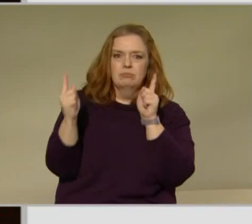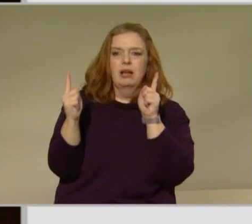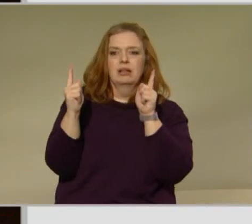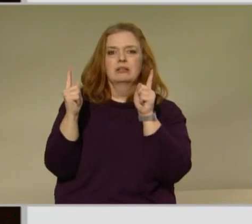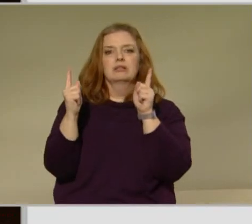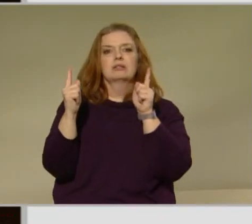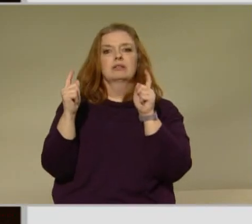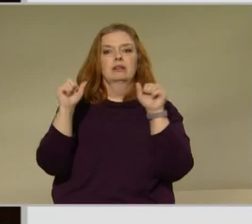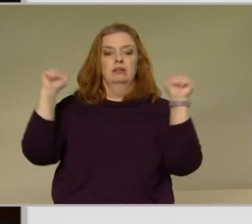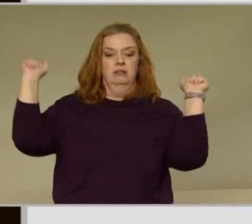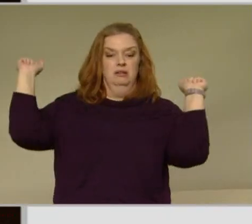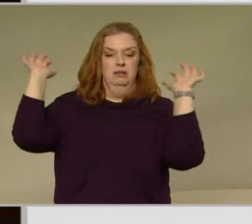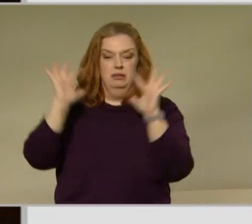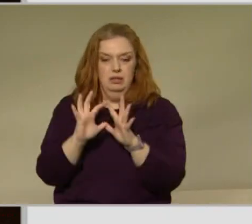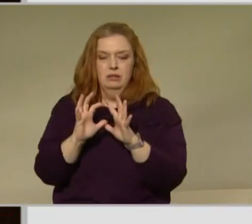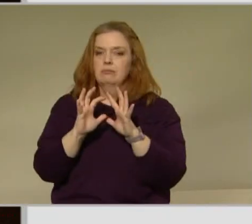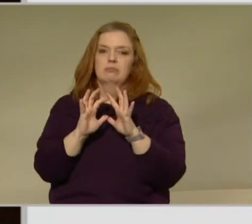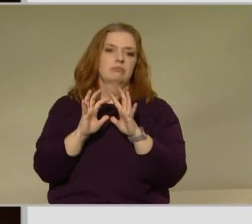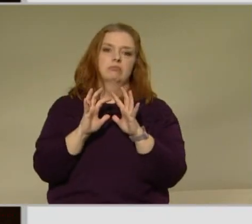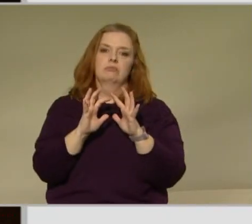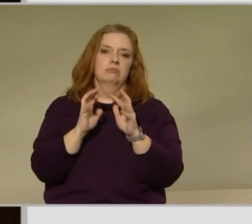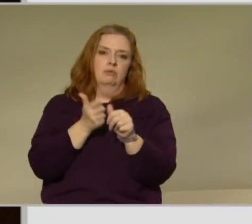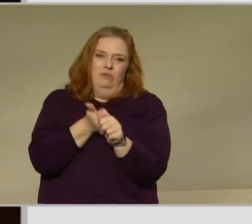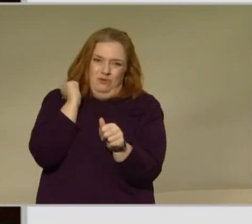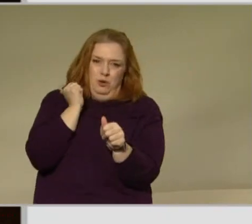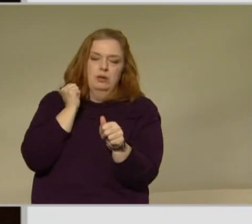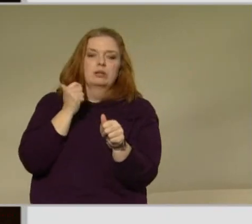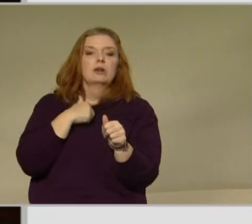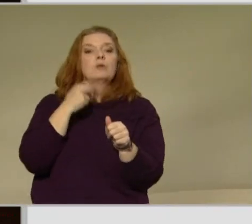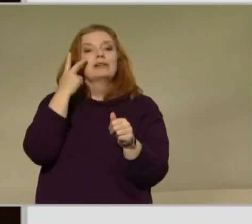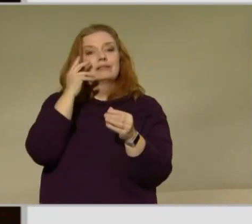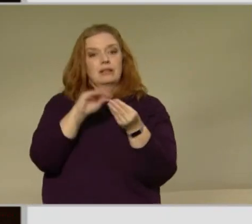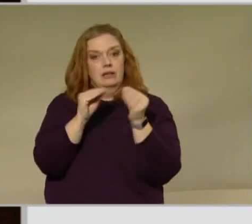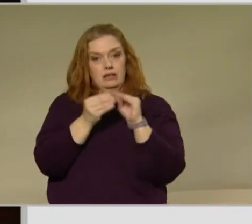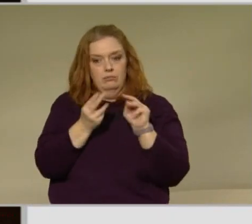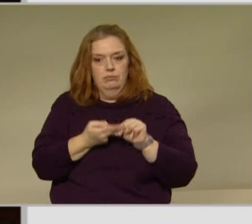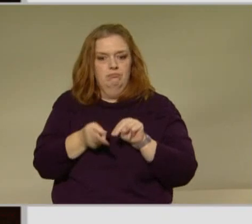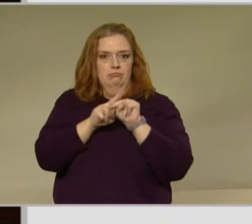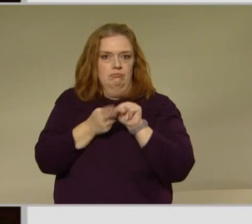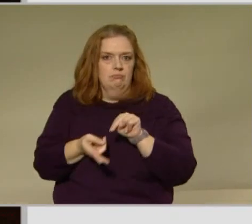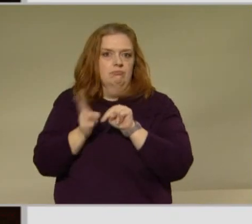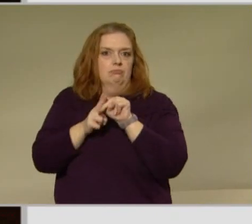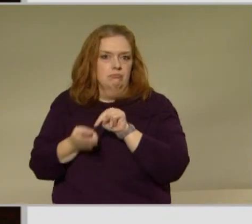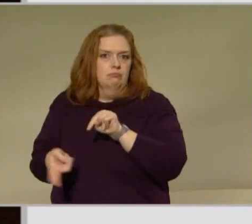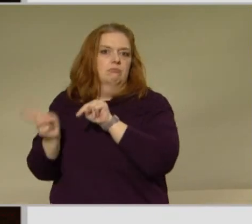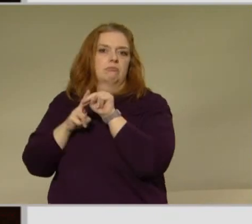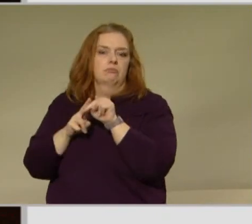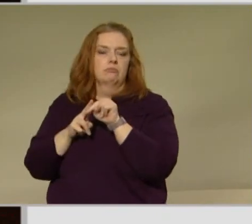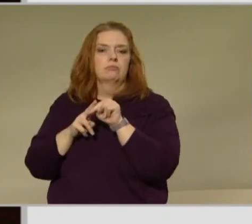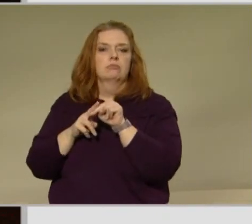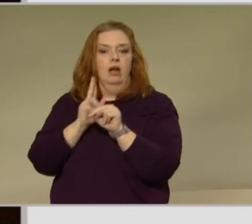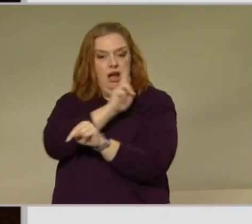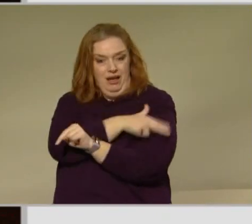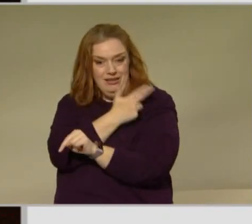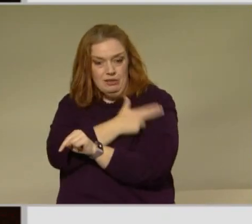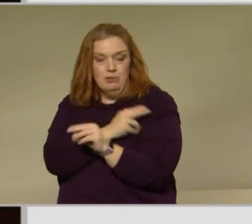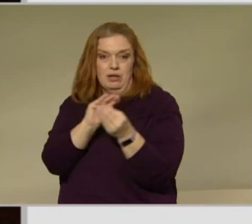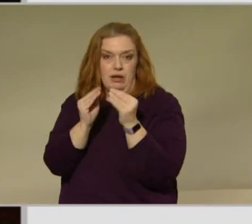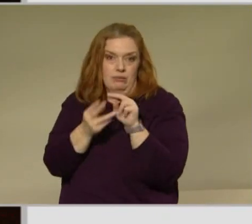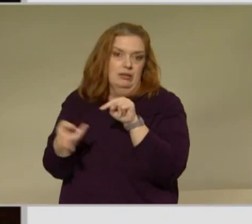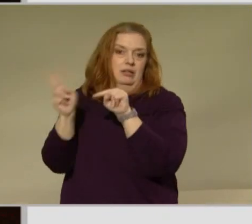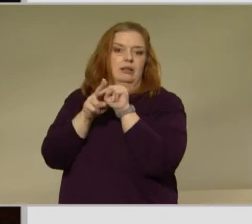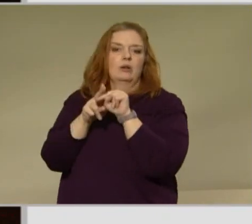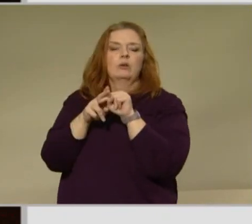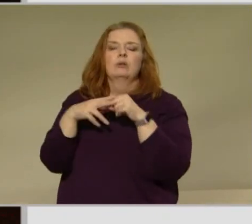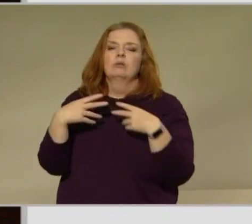we need everybody to do their part because we are seeing a rising number of cases rising over hospitalizations and these therapies while very promising